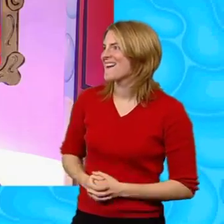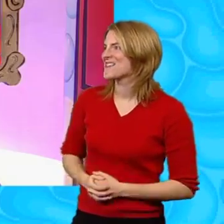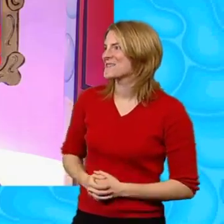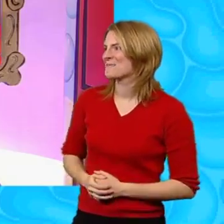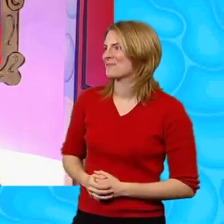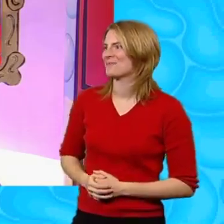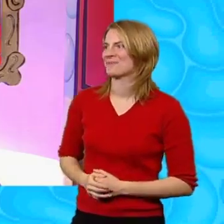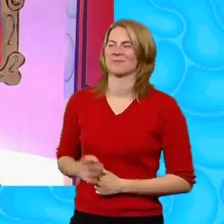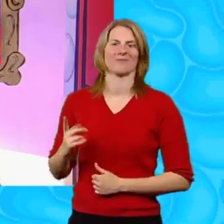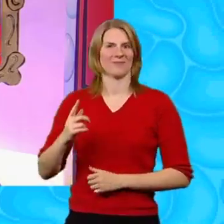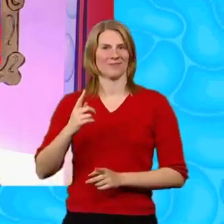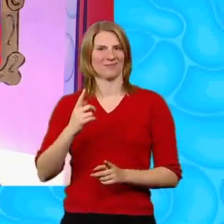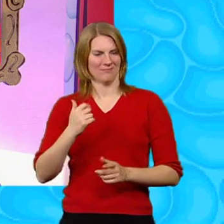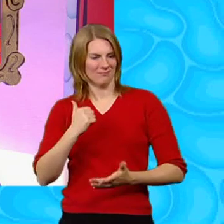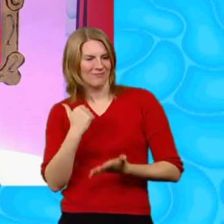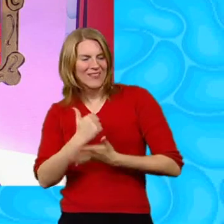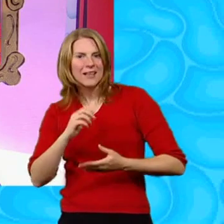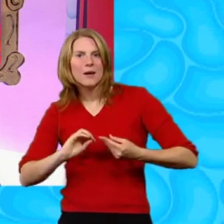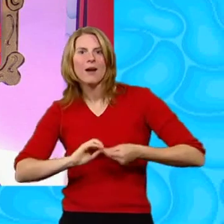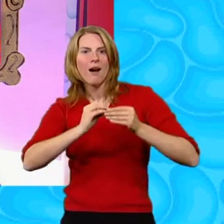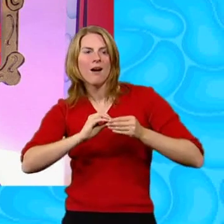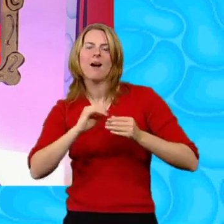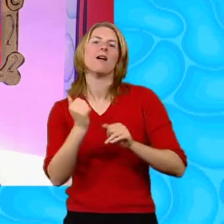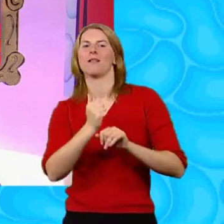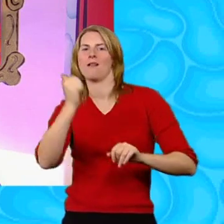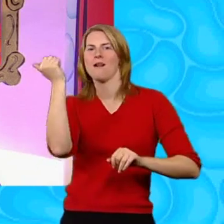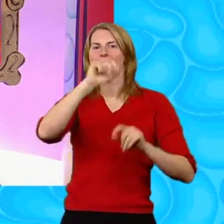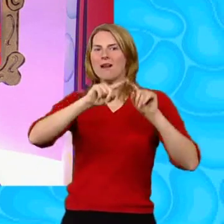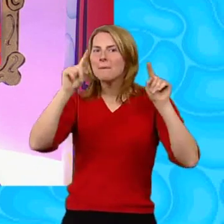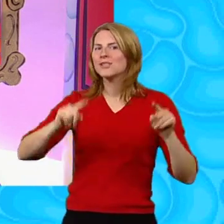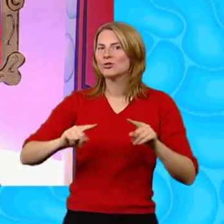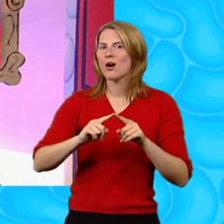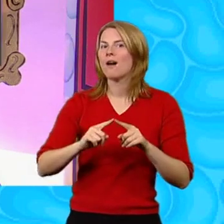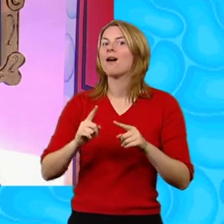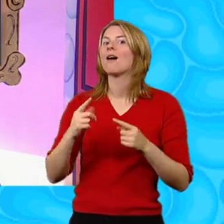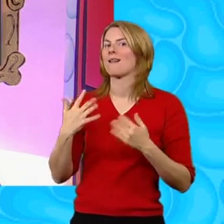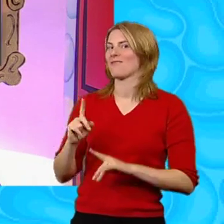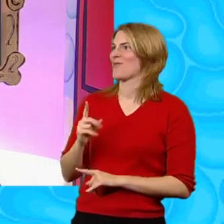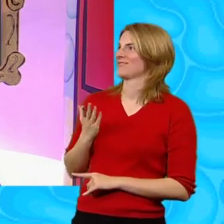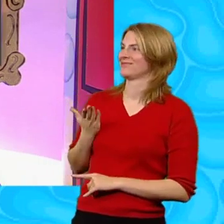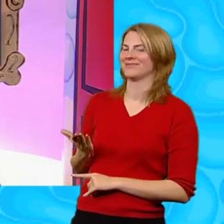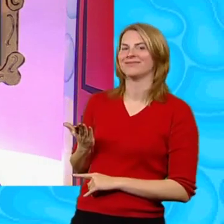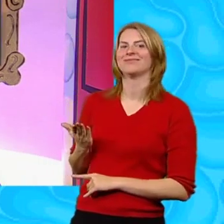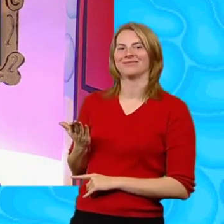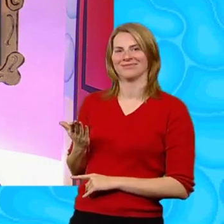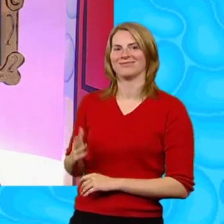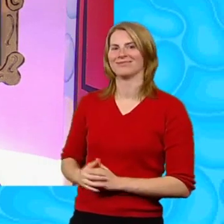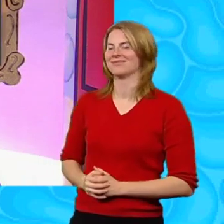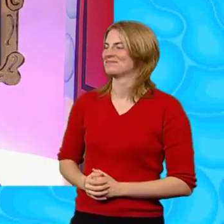What a great way of making a really clever picture Now all that's left to do Is frame it